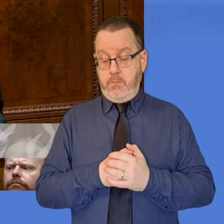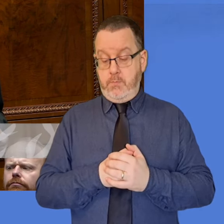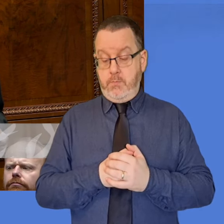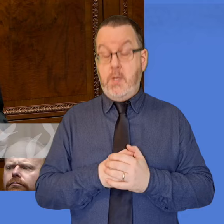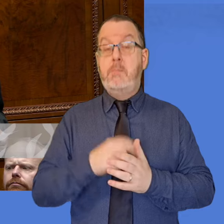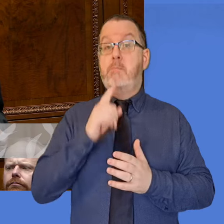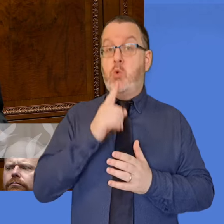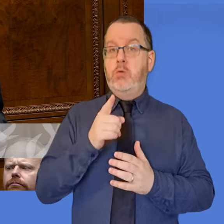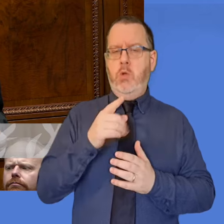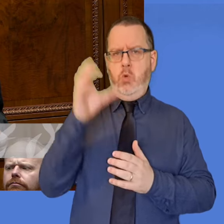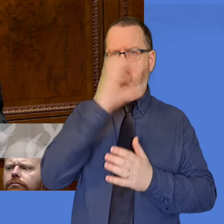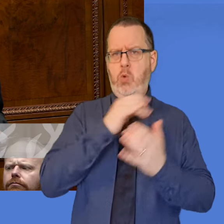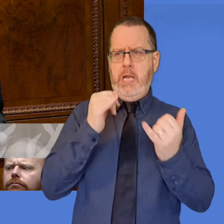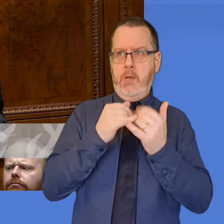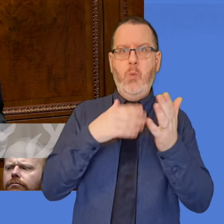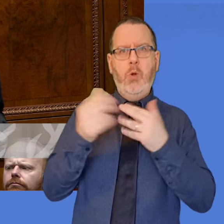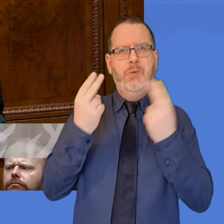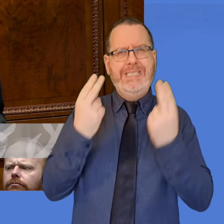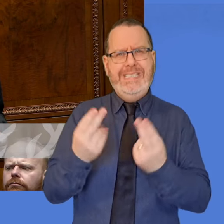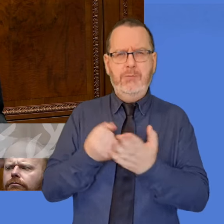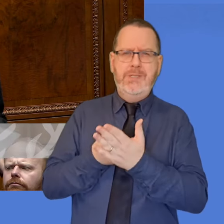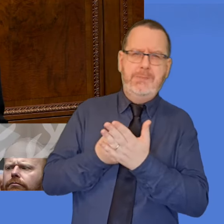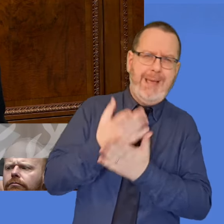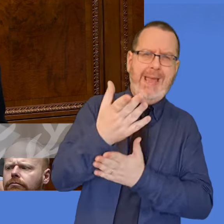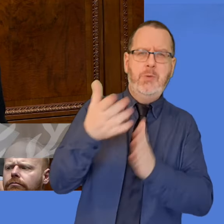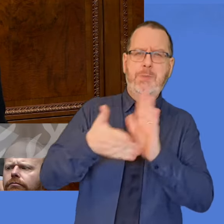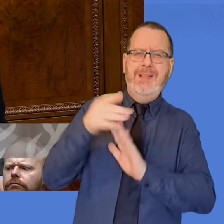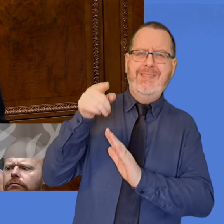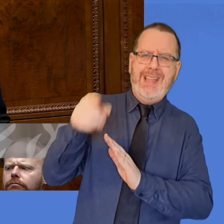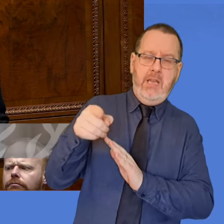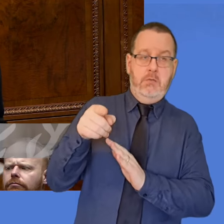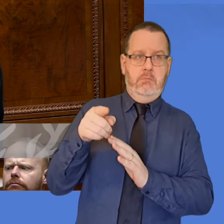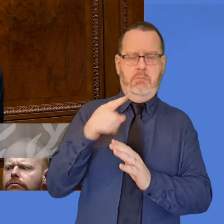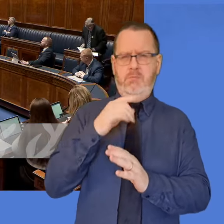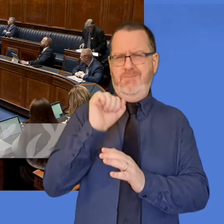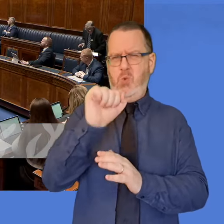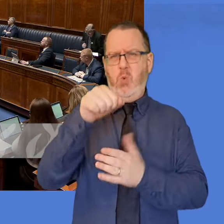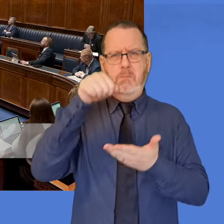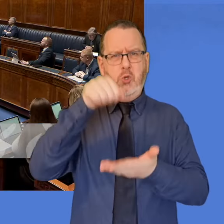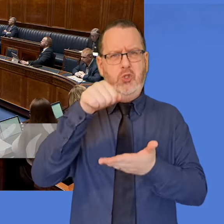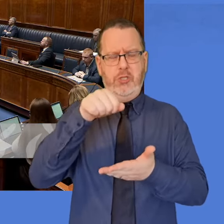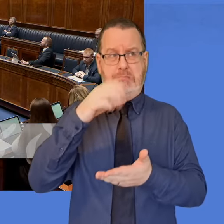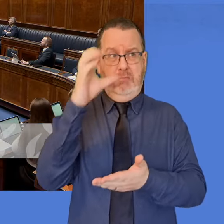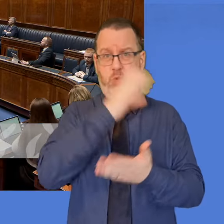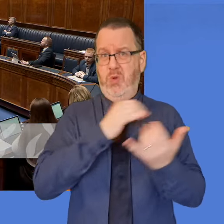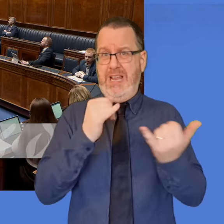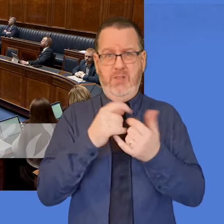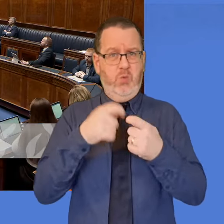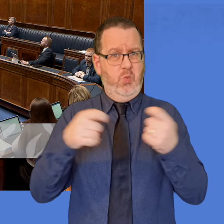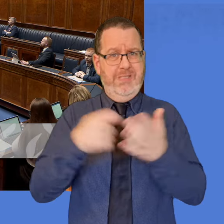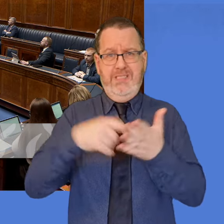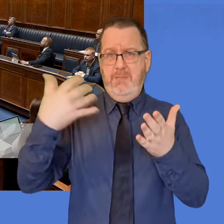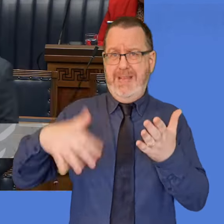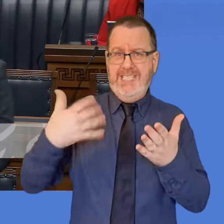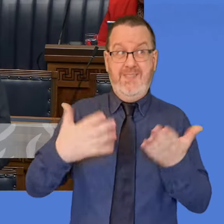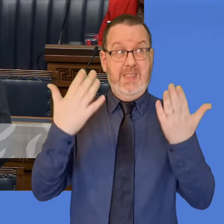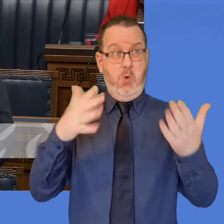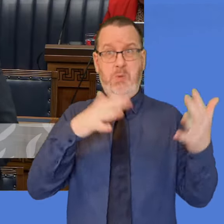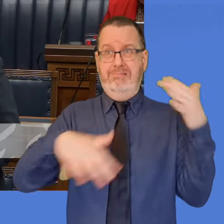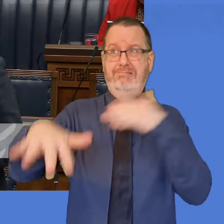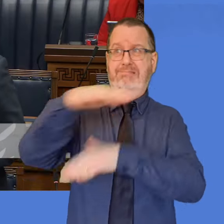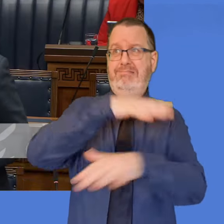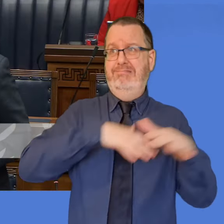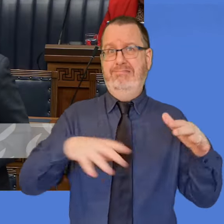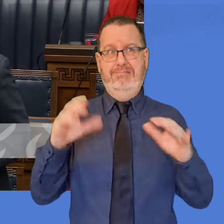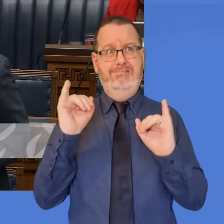reported budget landscape. Can I ask the minister for his assessment of this? Minister? Well, Mr. Speaker, I've been